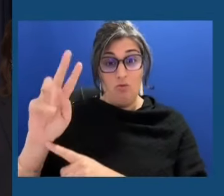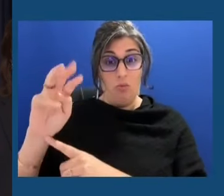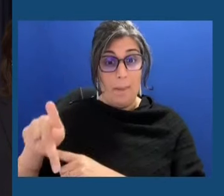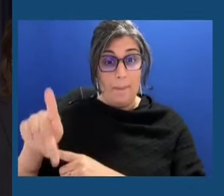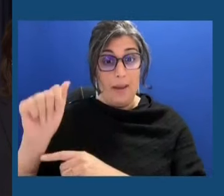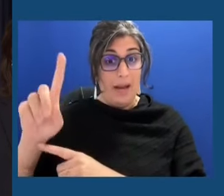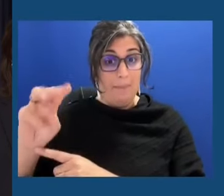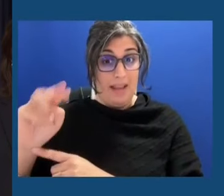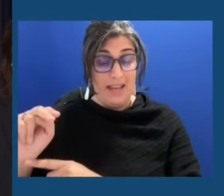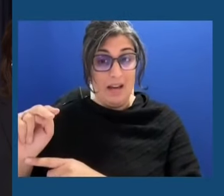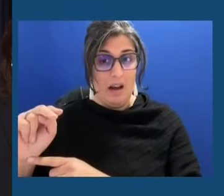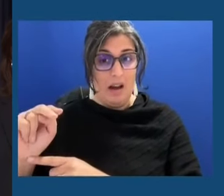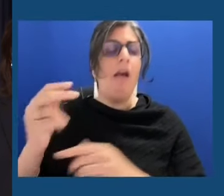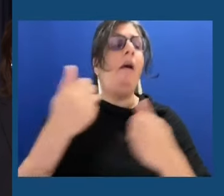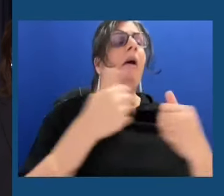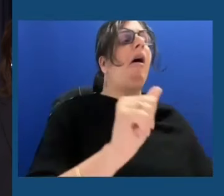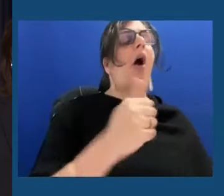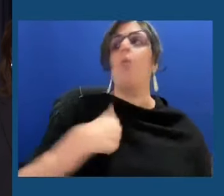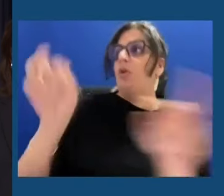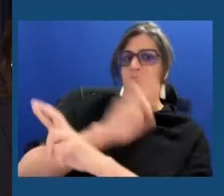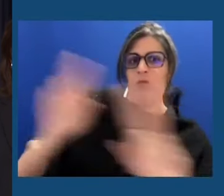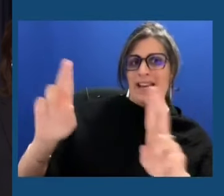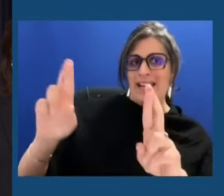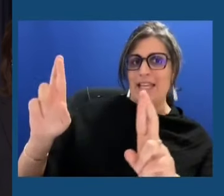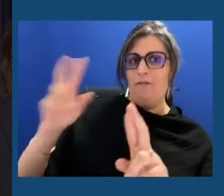we're ready to respond to their attacks.